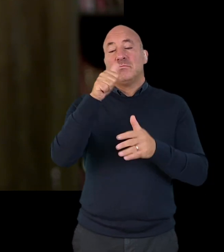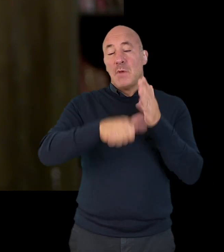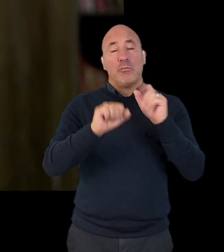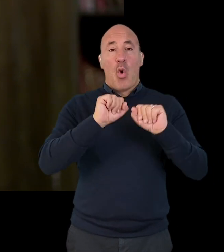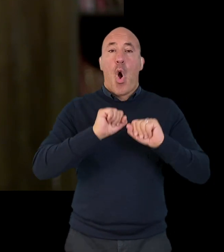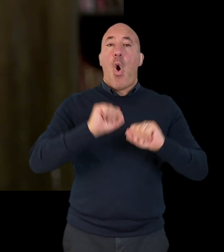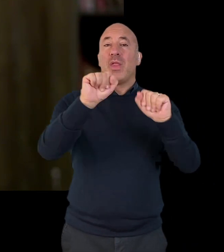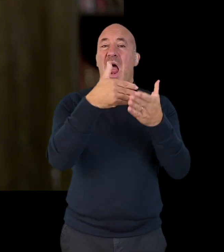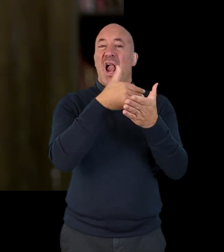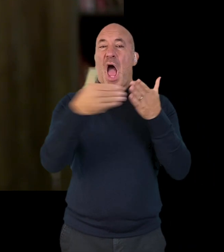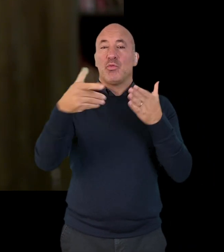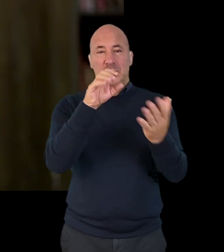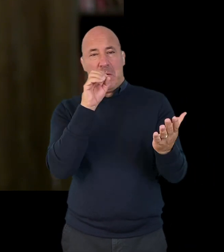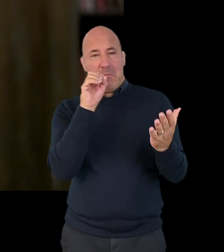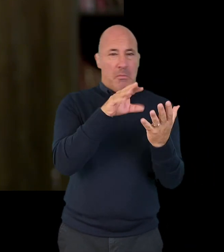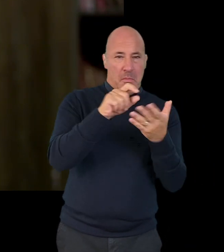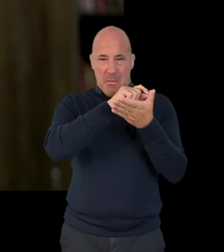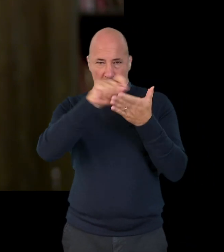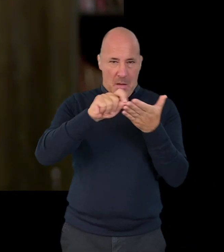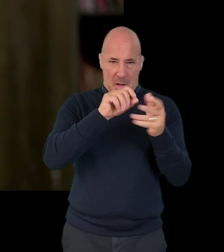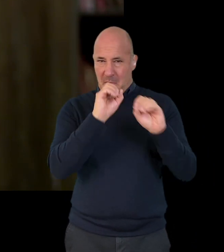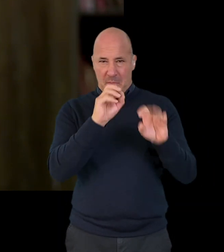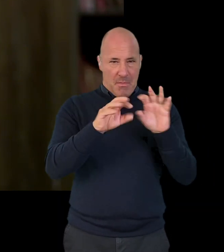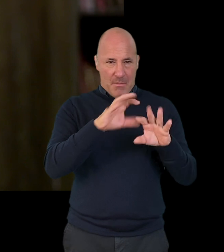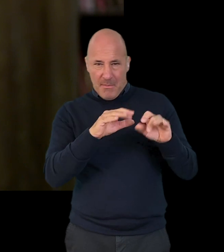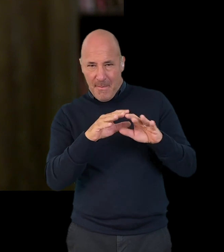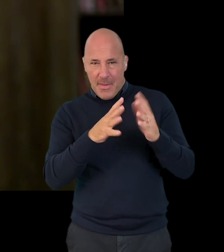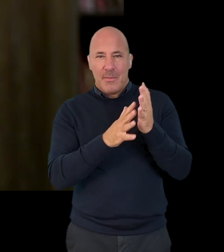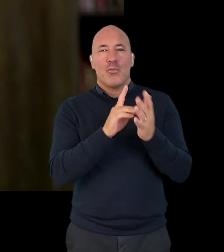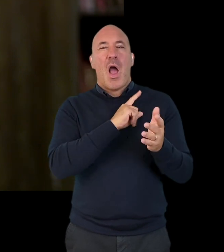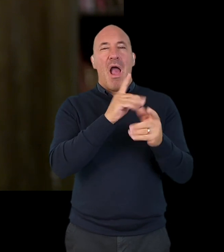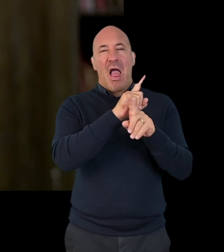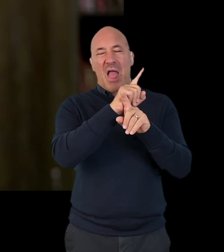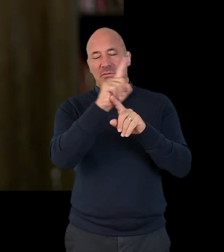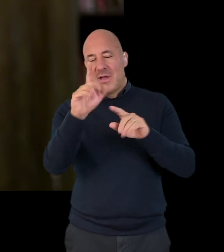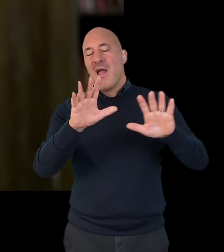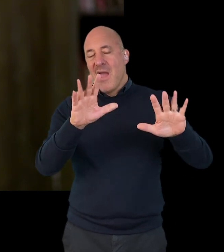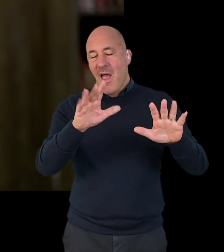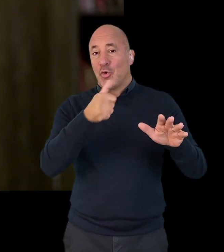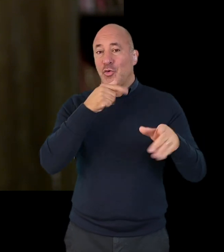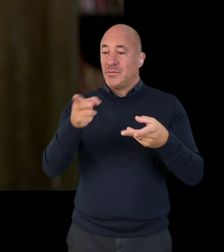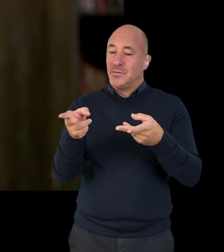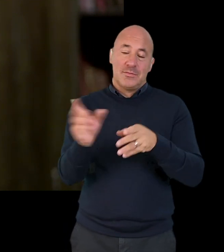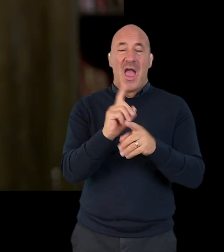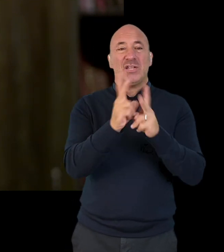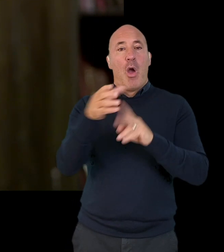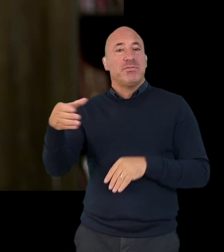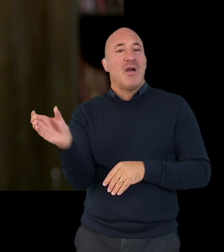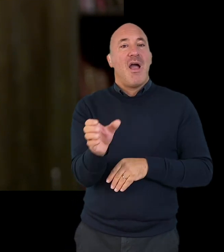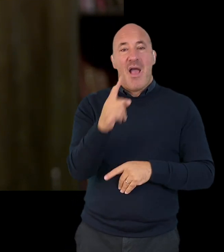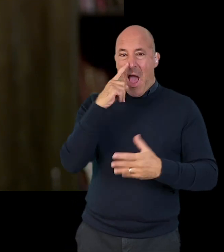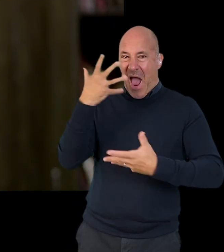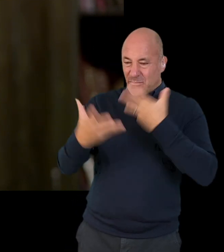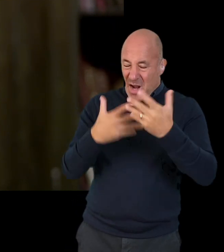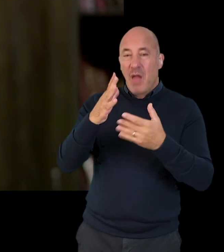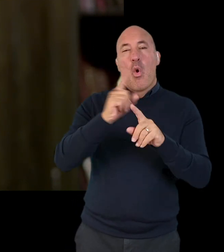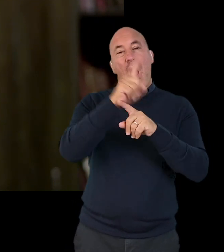or speaking in English, then start off doing the preparation work in your own language because it'll help you later when you're